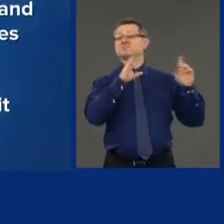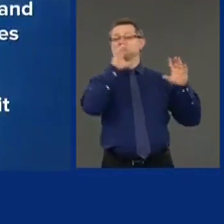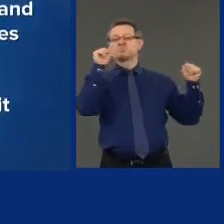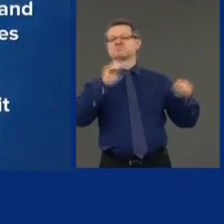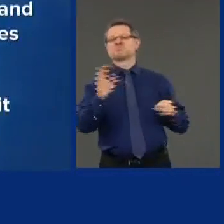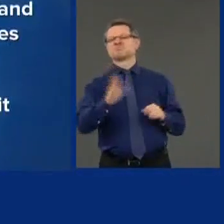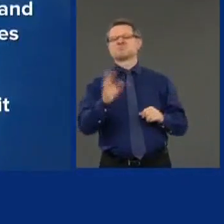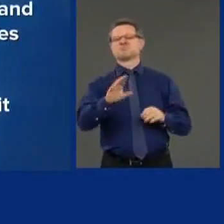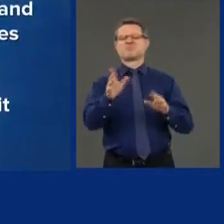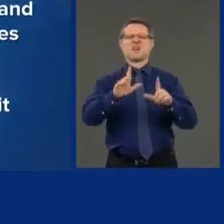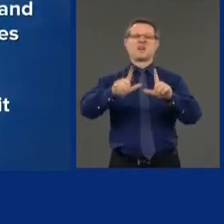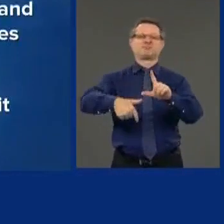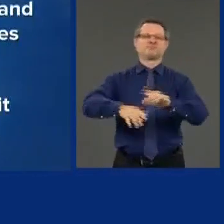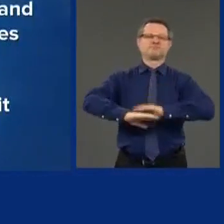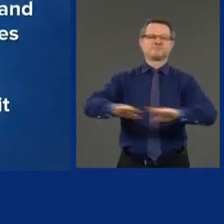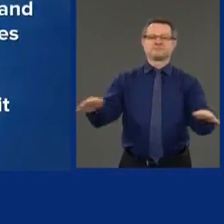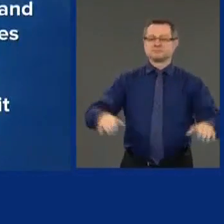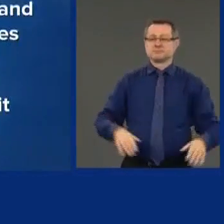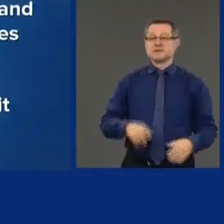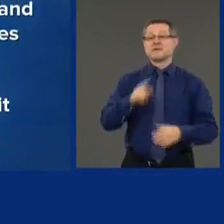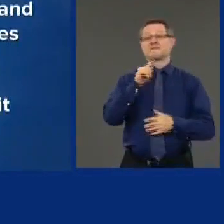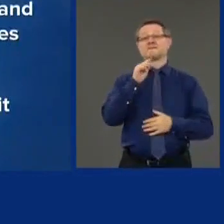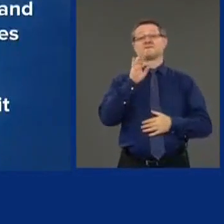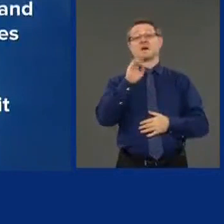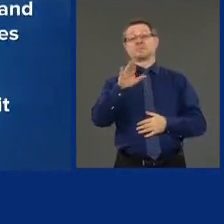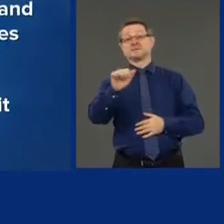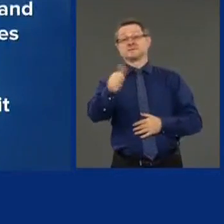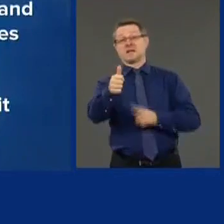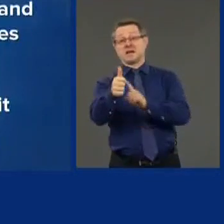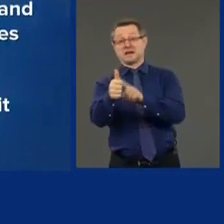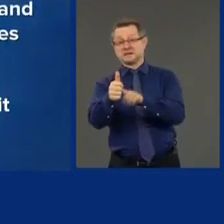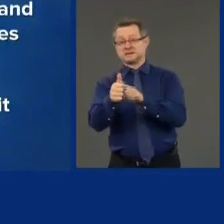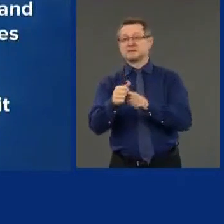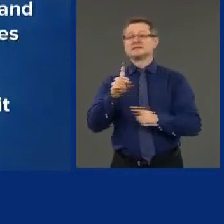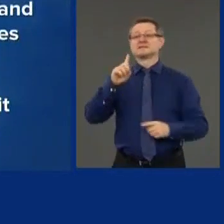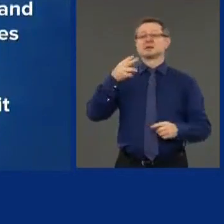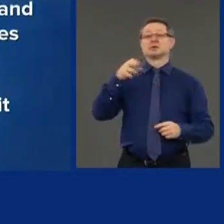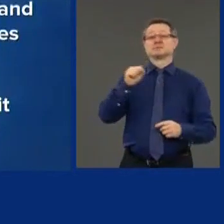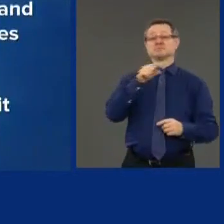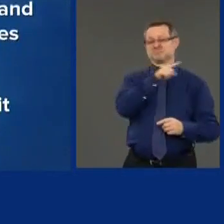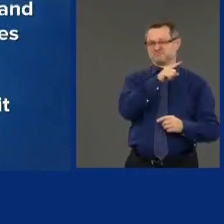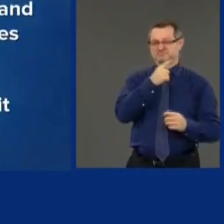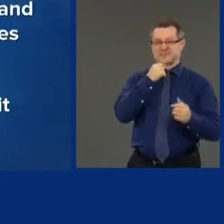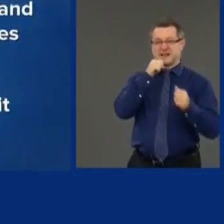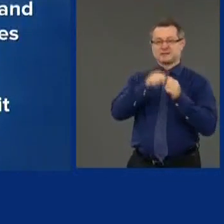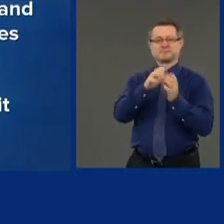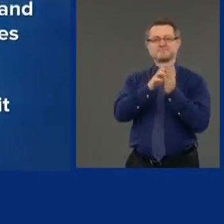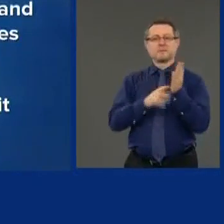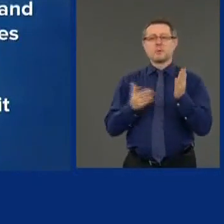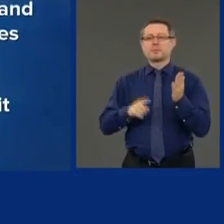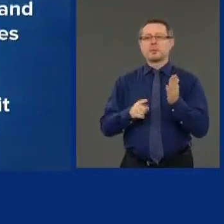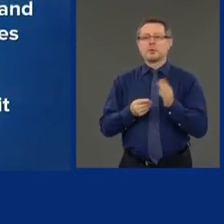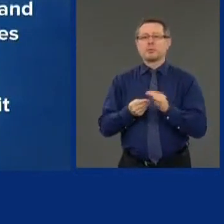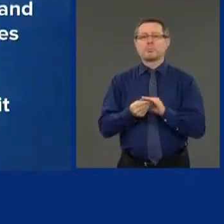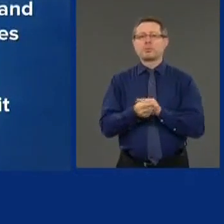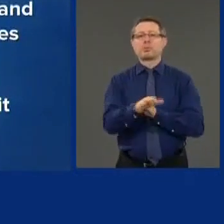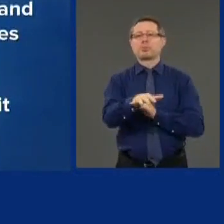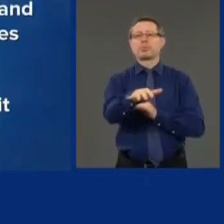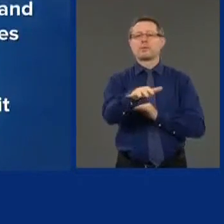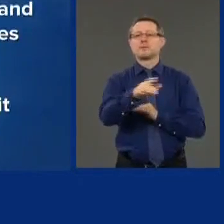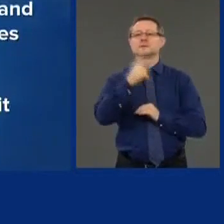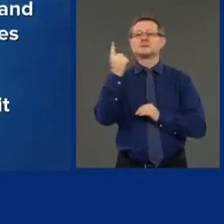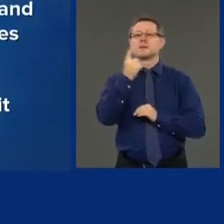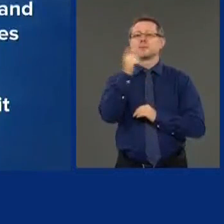February 10th, a DHS memo gets leaked. BuzzFeed runs a leaked DHS